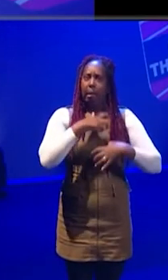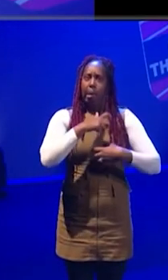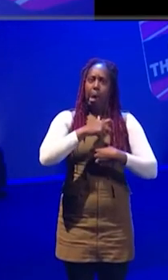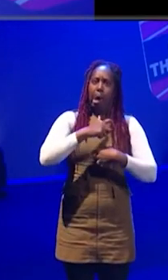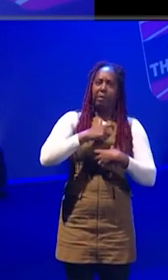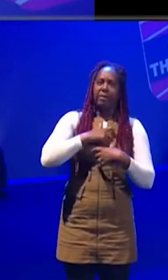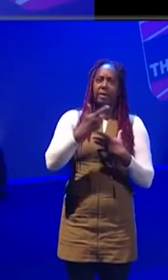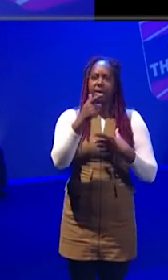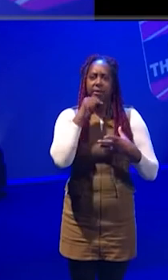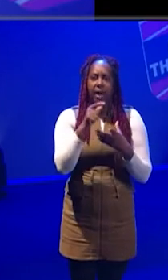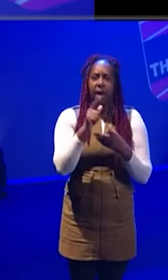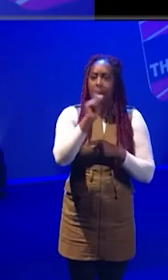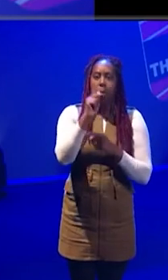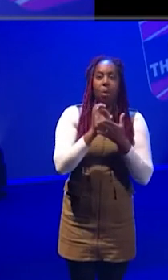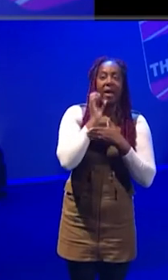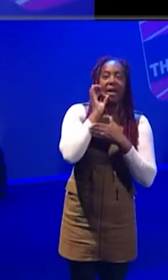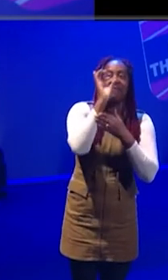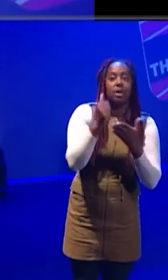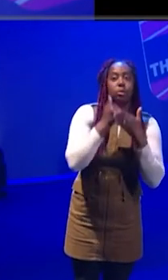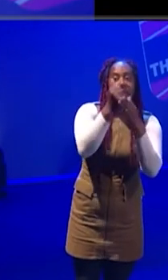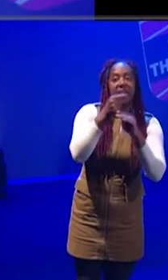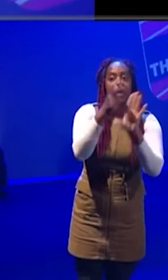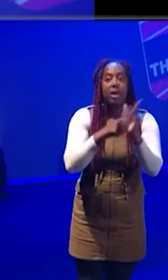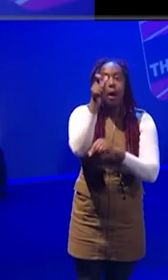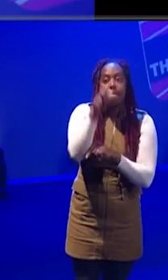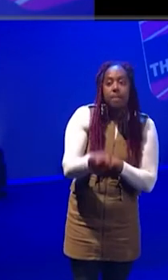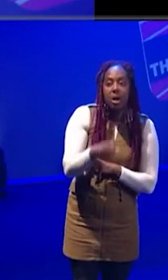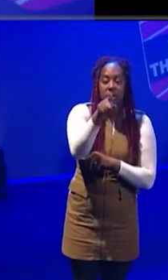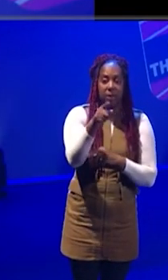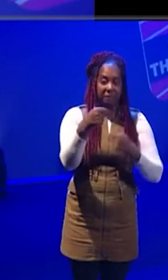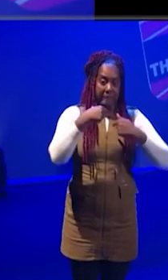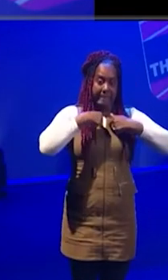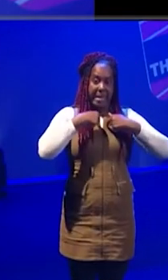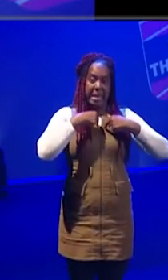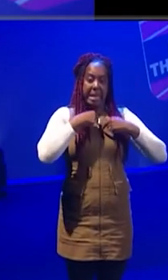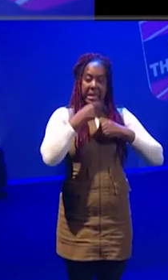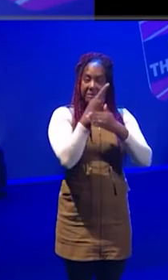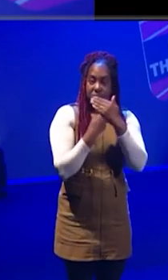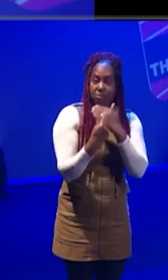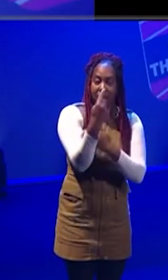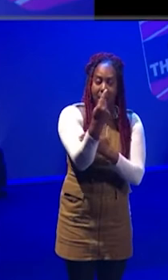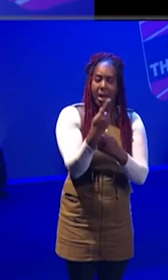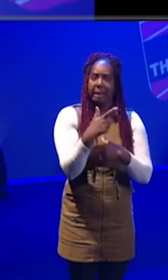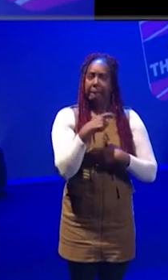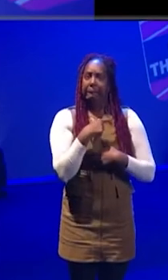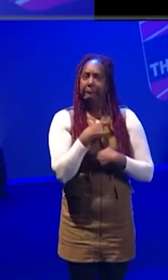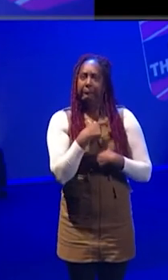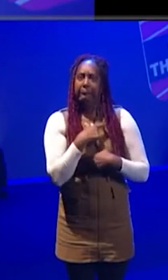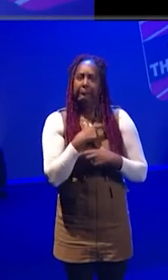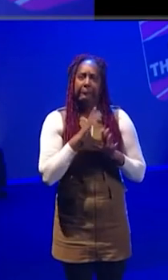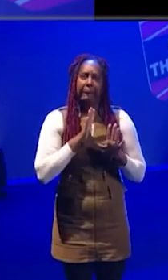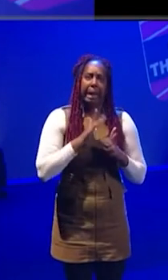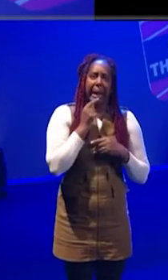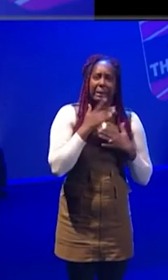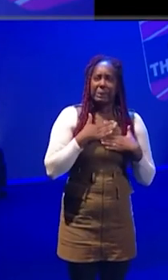being self-employed? And, like, what advice would you give to a young person? Because, for me, like, being freelance is a really daunting aspect, like, of